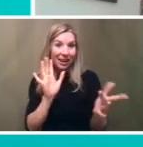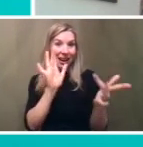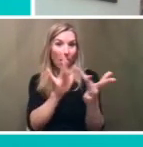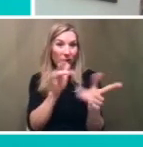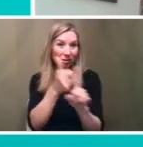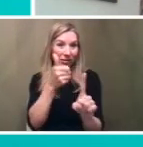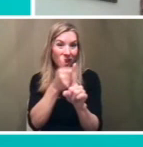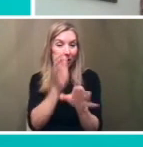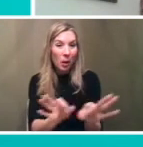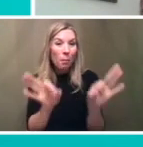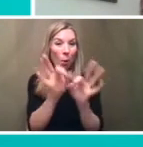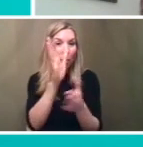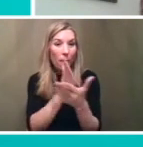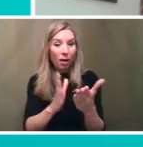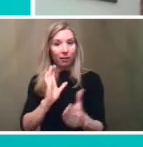the database